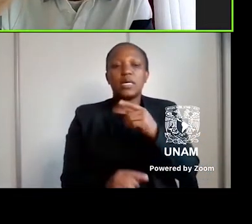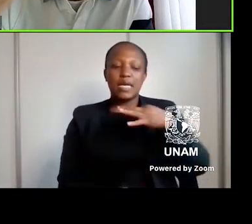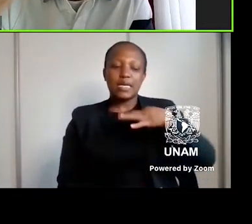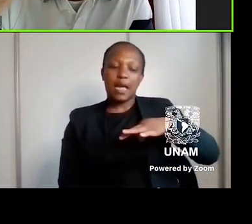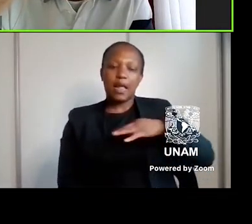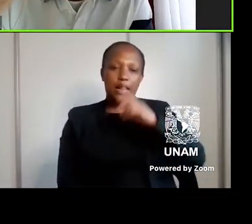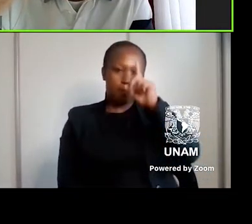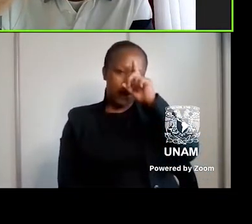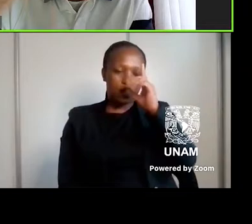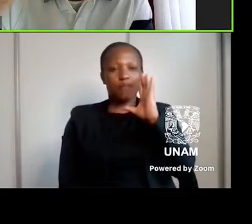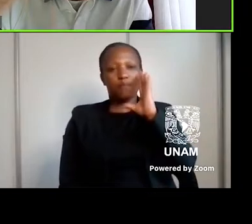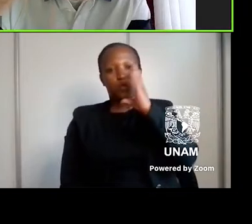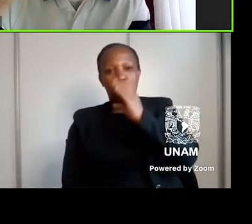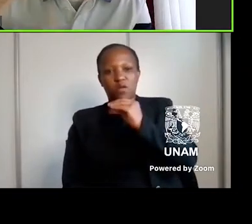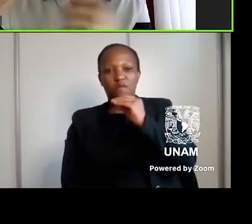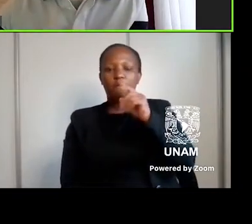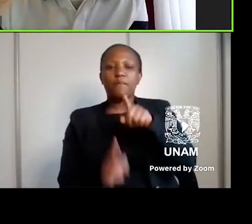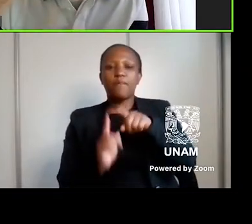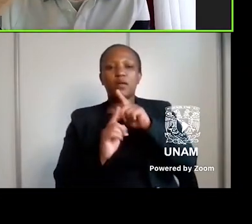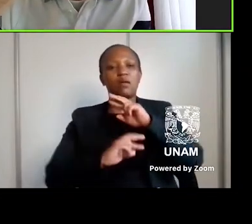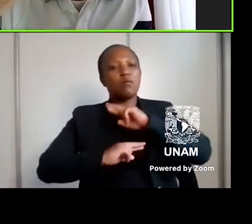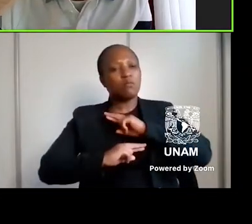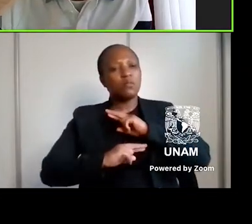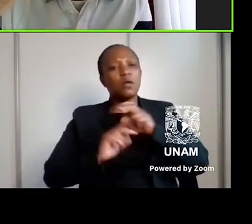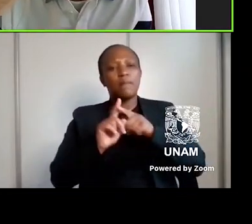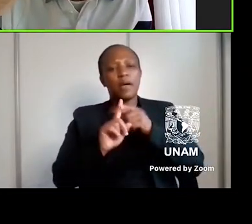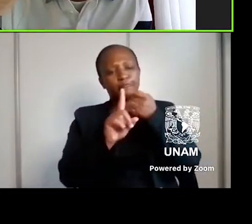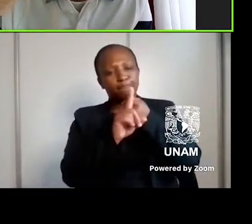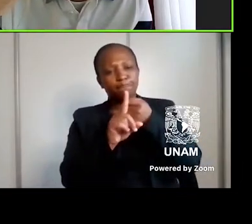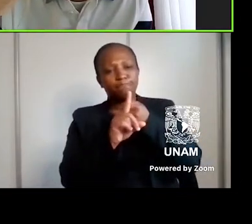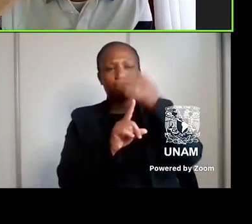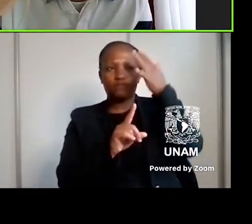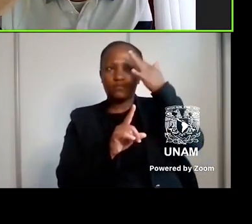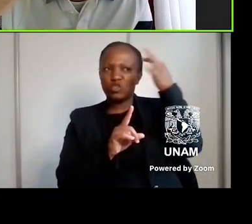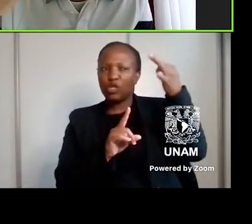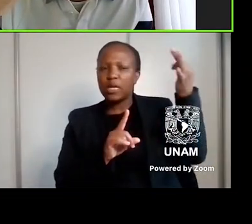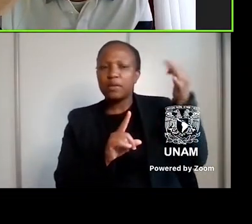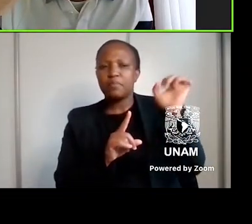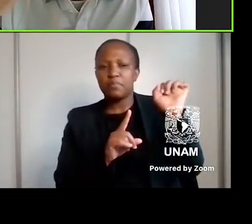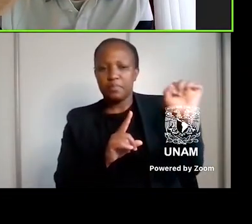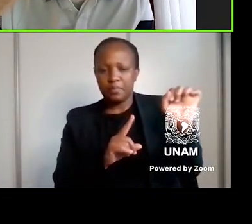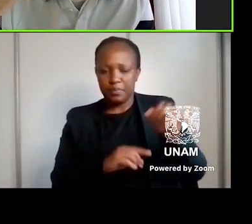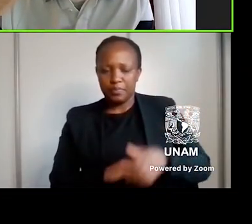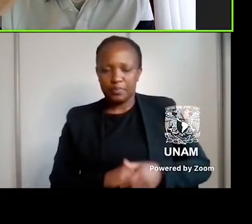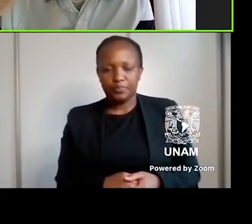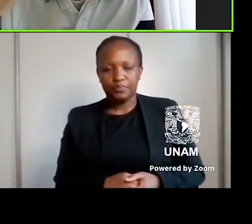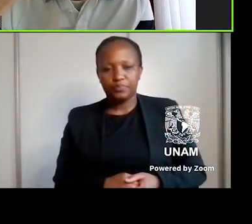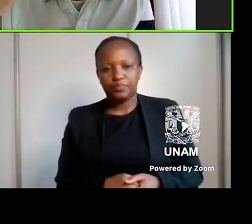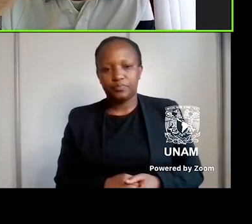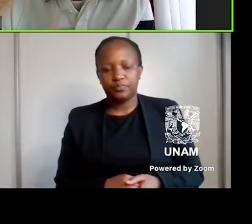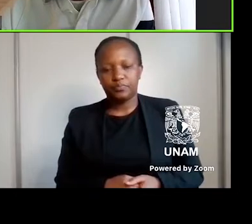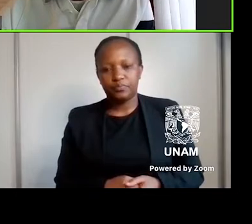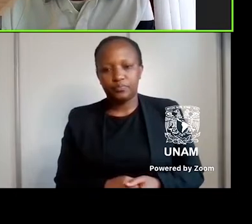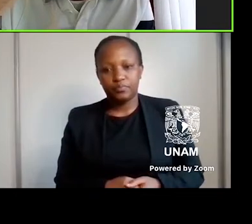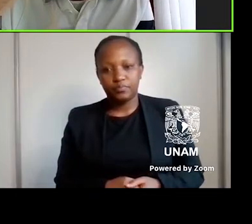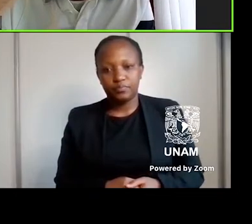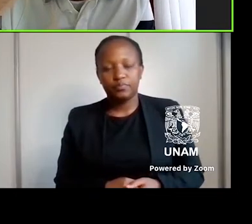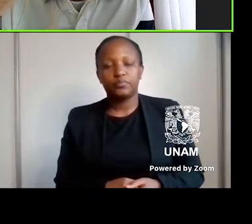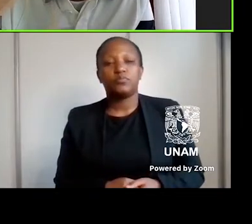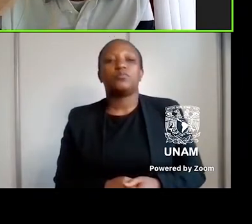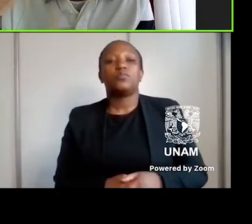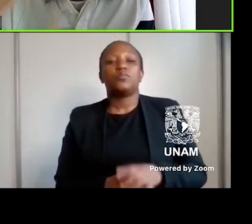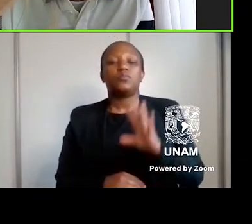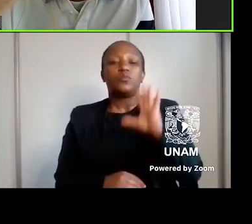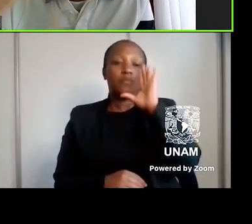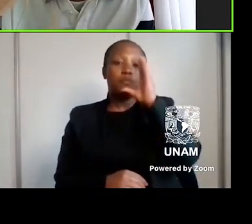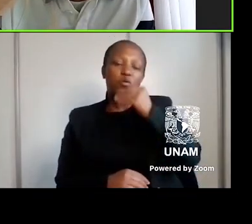relax and lie their dreams away, voices that curl the straight edge of history. The poem's pretty black girls are subjects